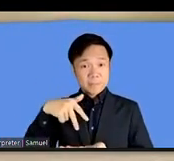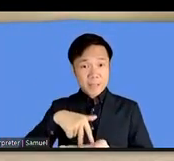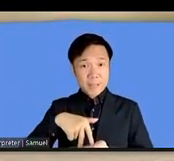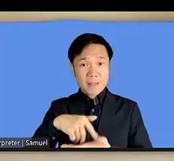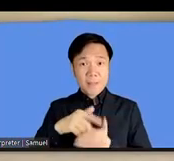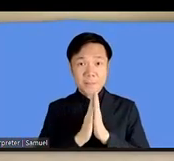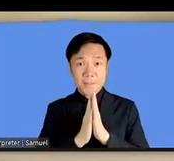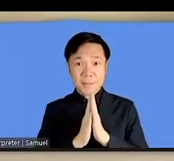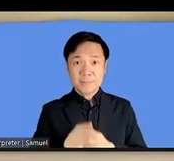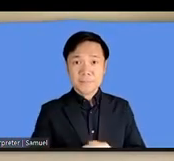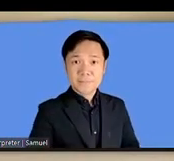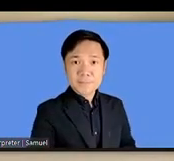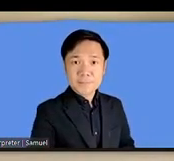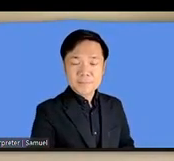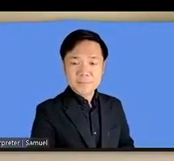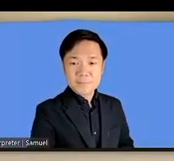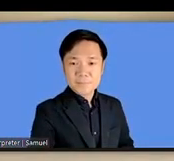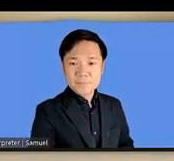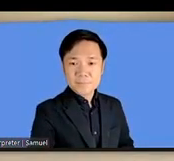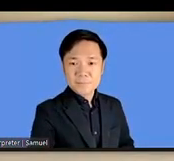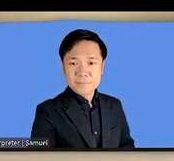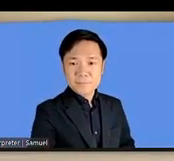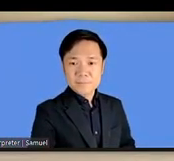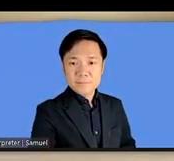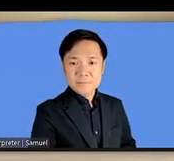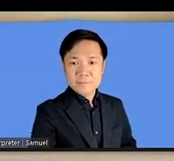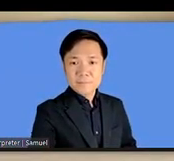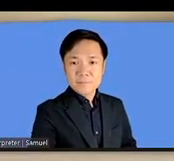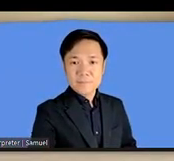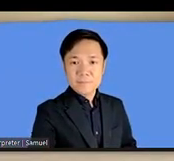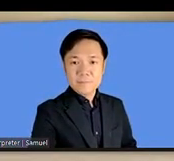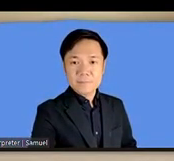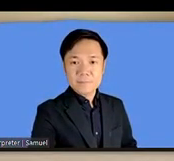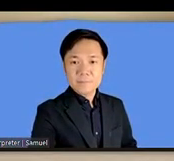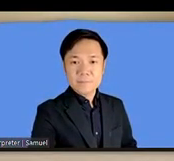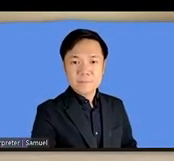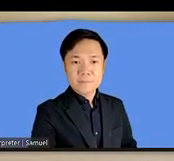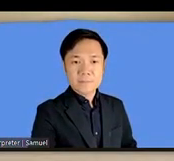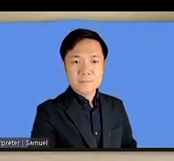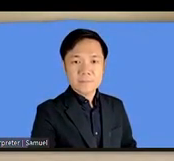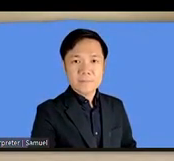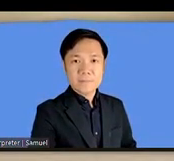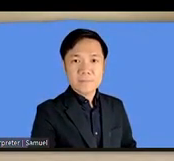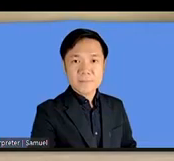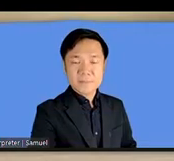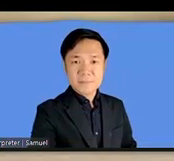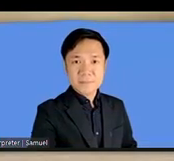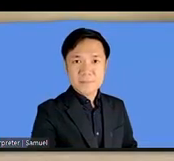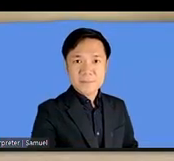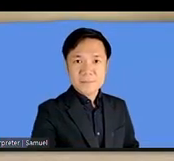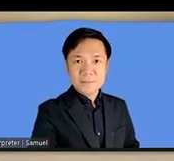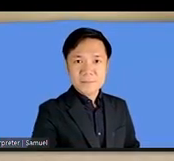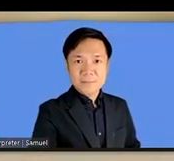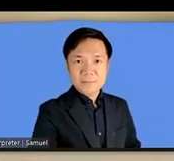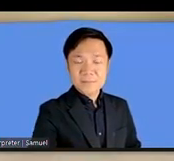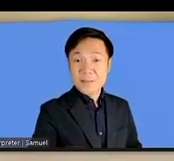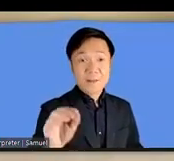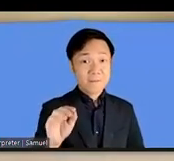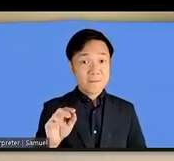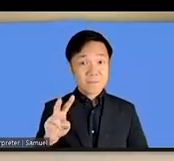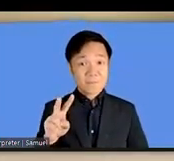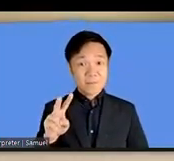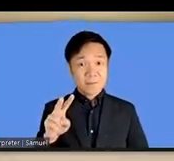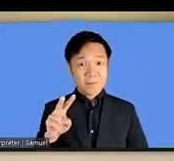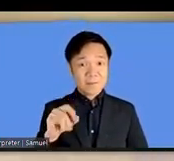oh no oh vidya oh vidya raised her hands vidya raised her hands